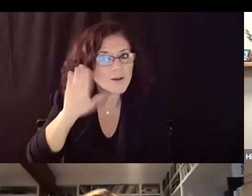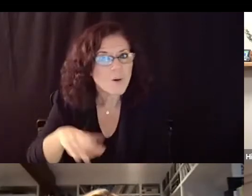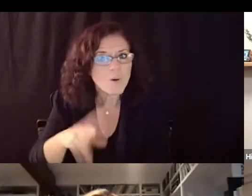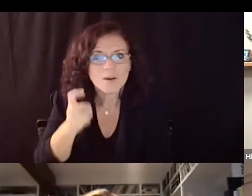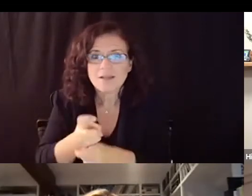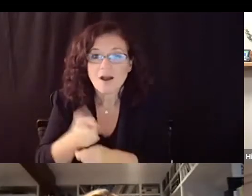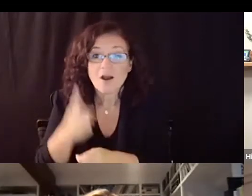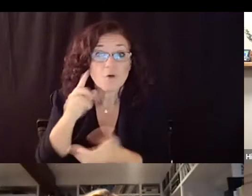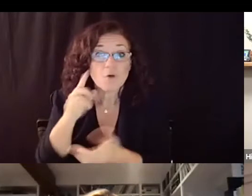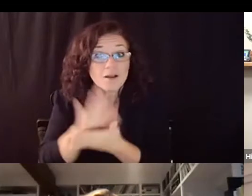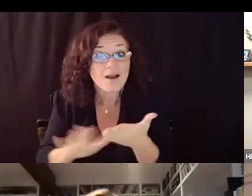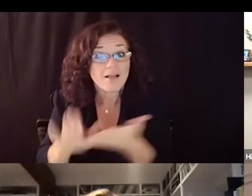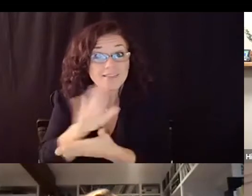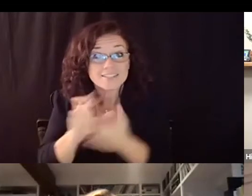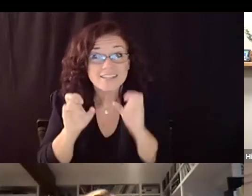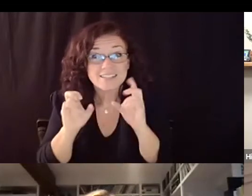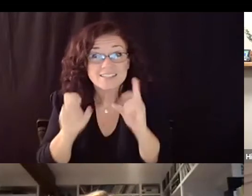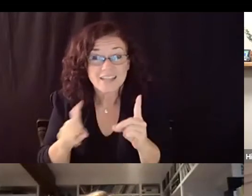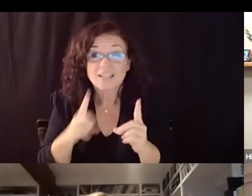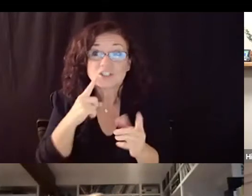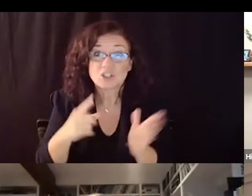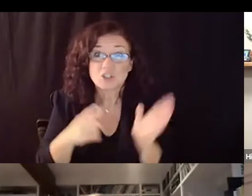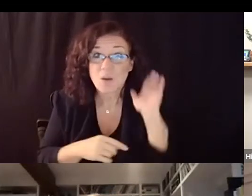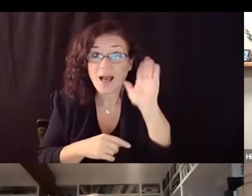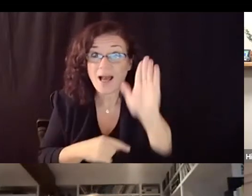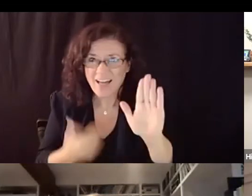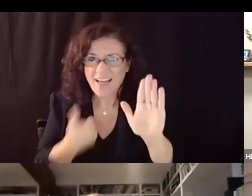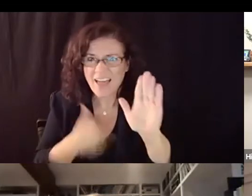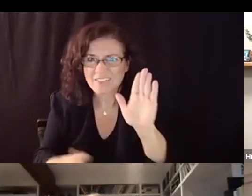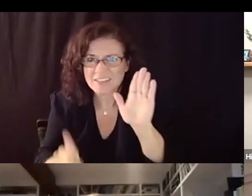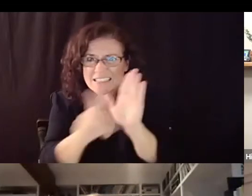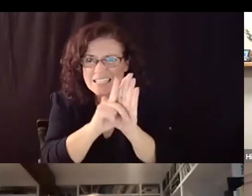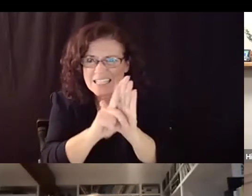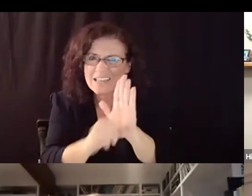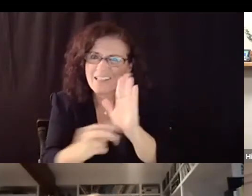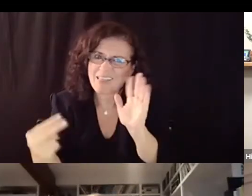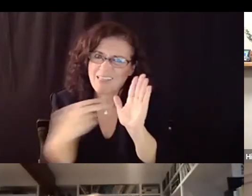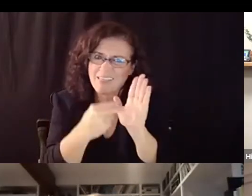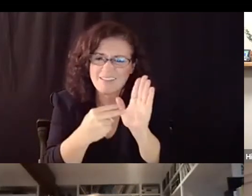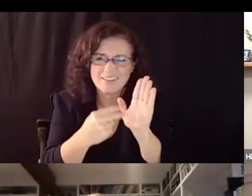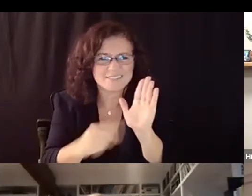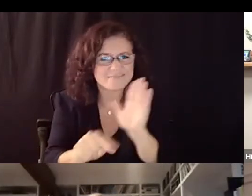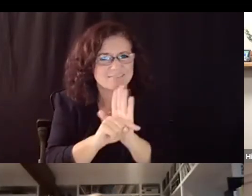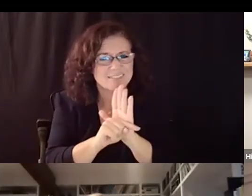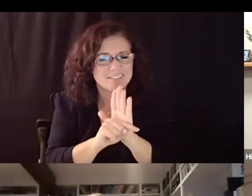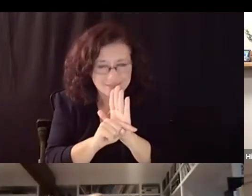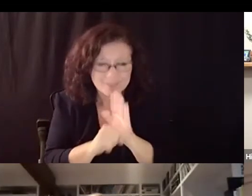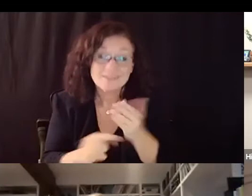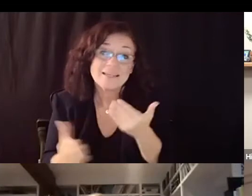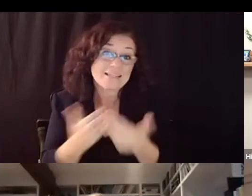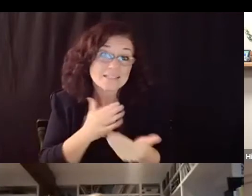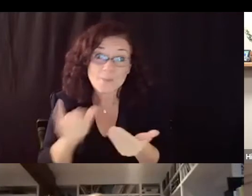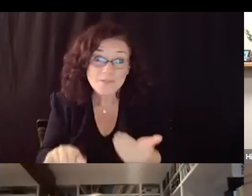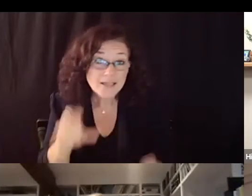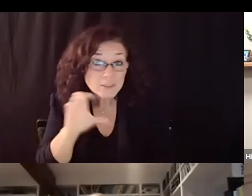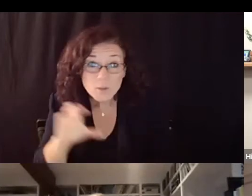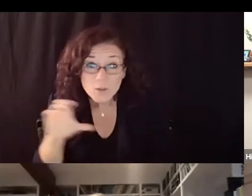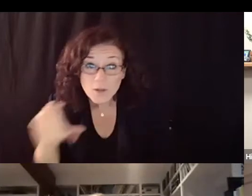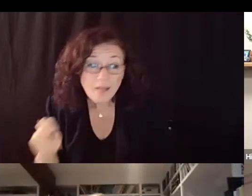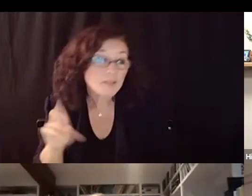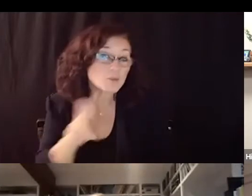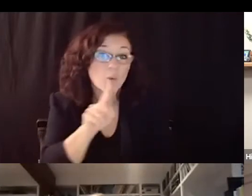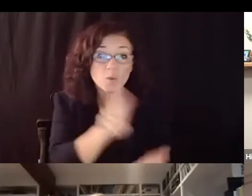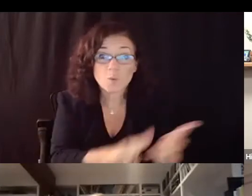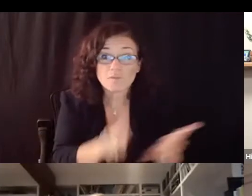these are not necessarily looked at favorably whether it's community college or uccsu university so all of